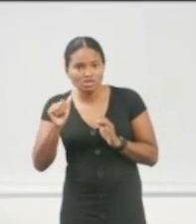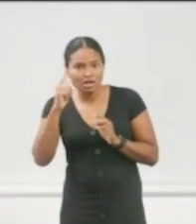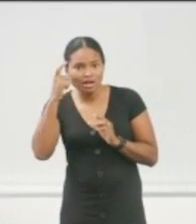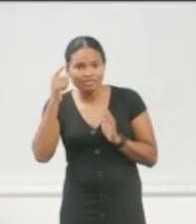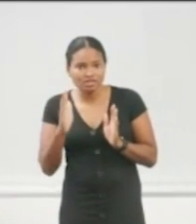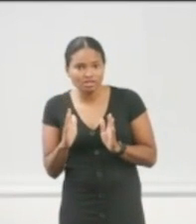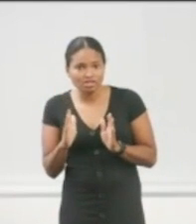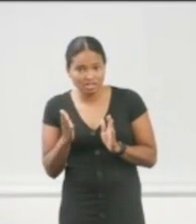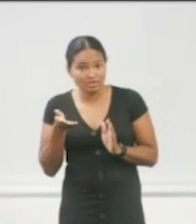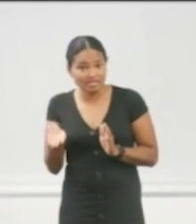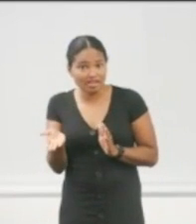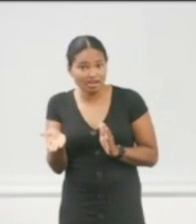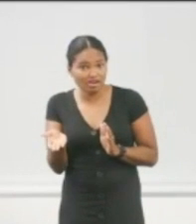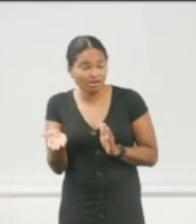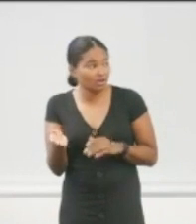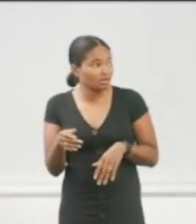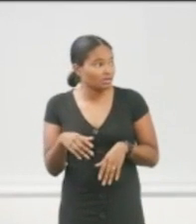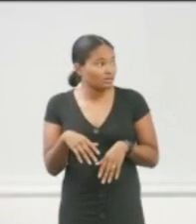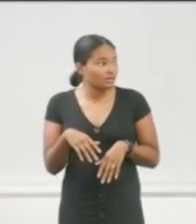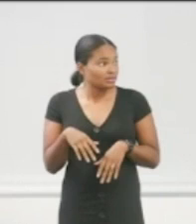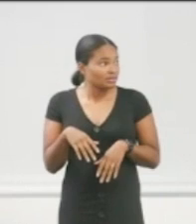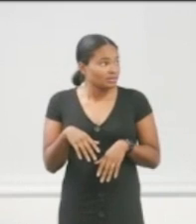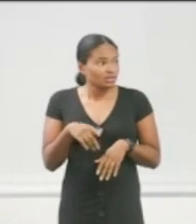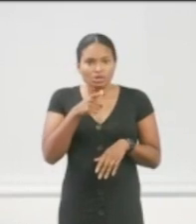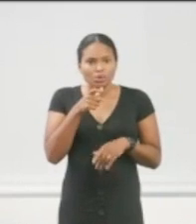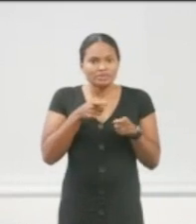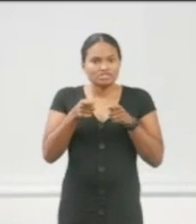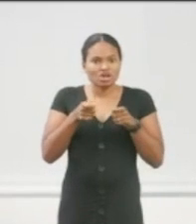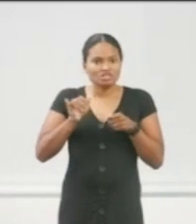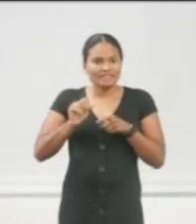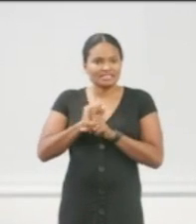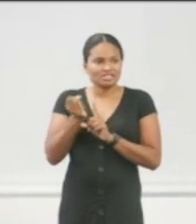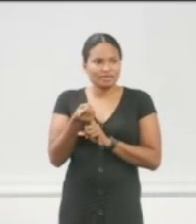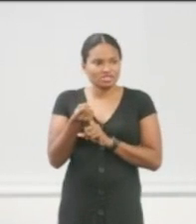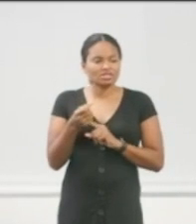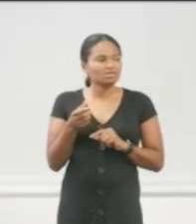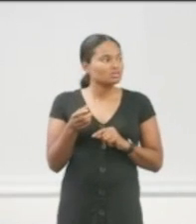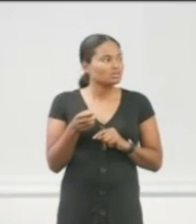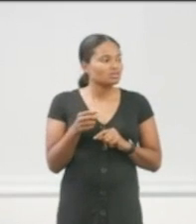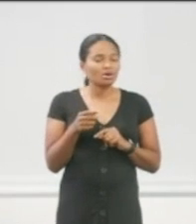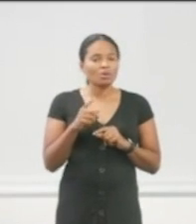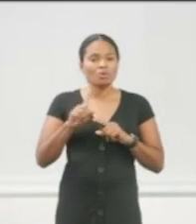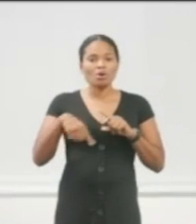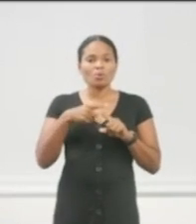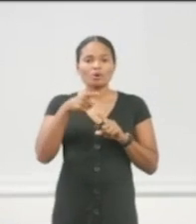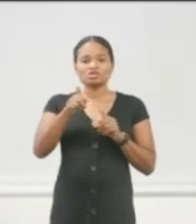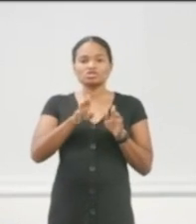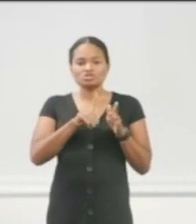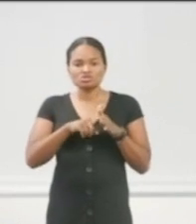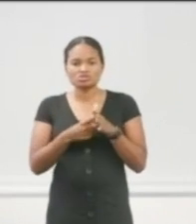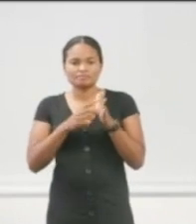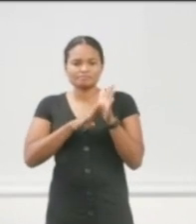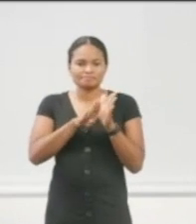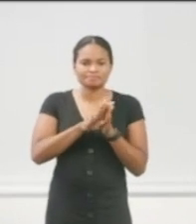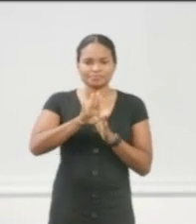The governor was there? He committed all the resources. Who was in charge there? So, you start to look at when you're starting to build your plan, when you're starting to